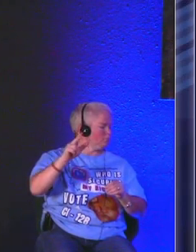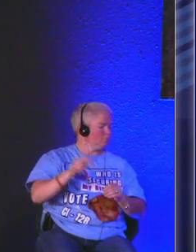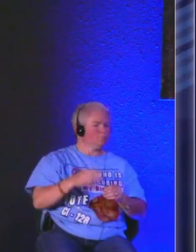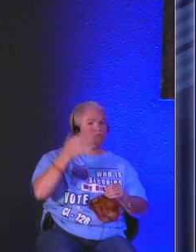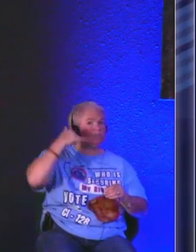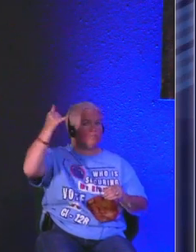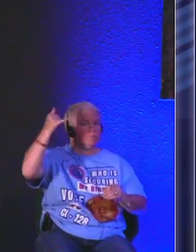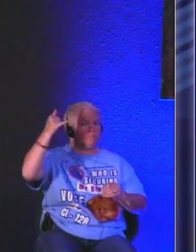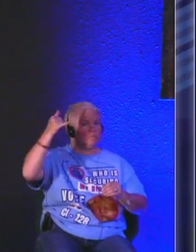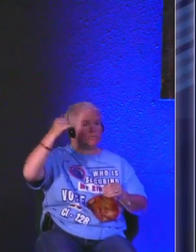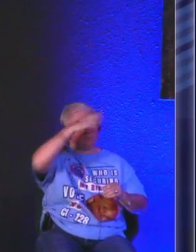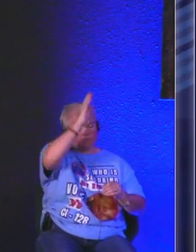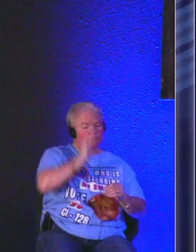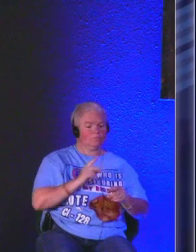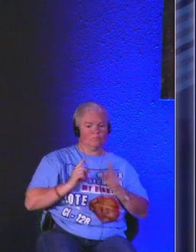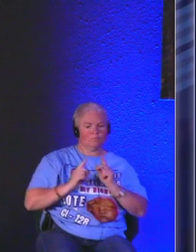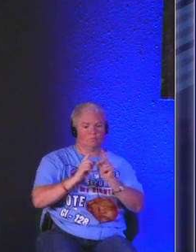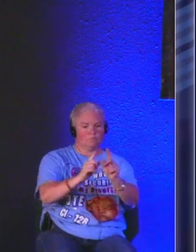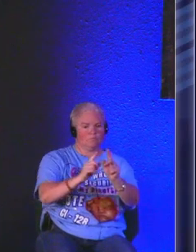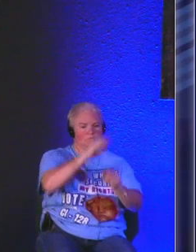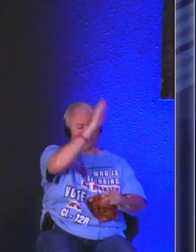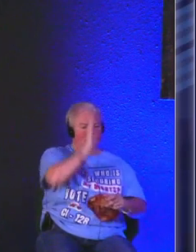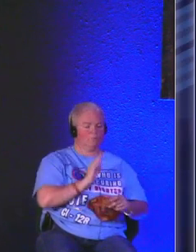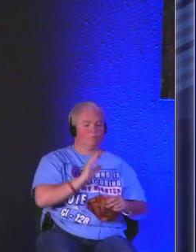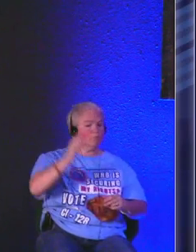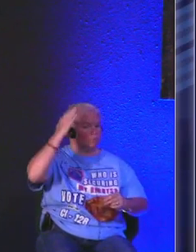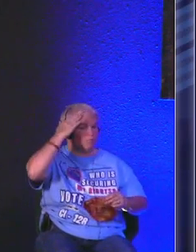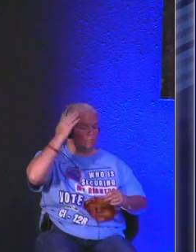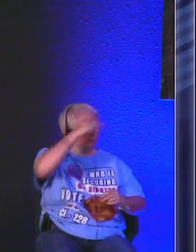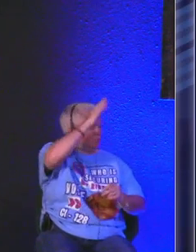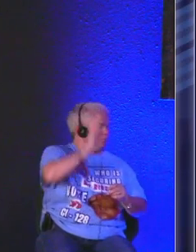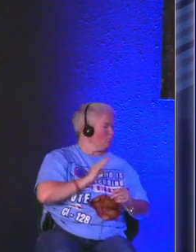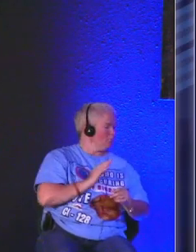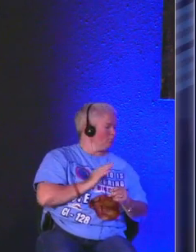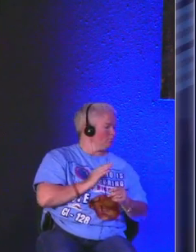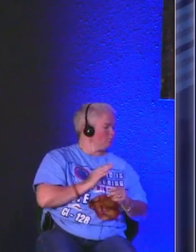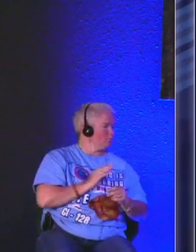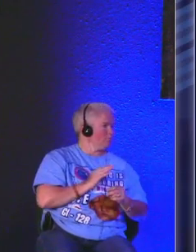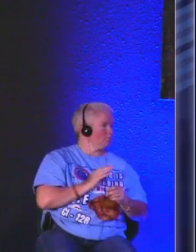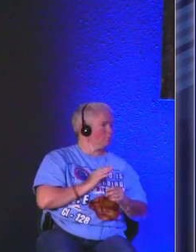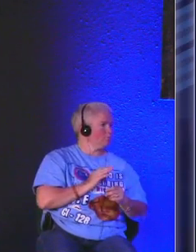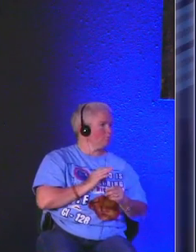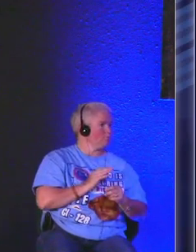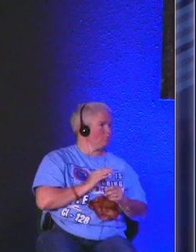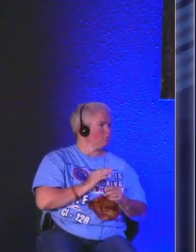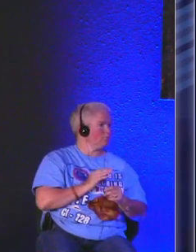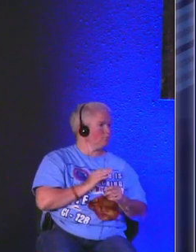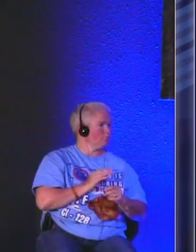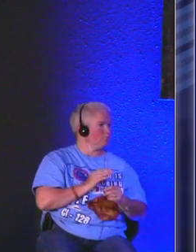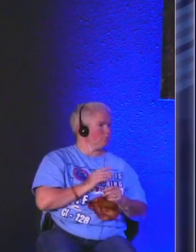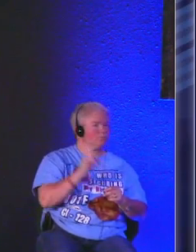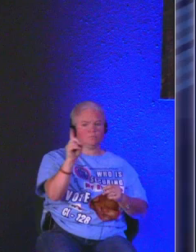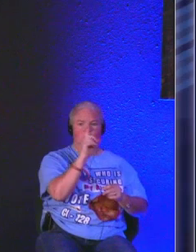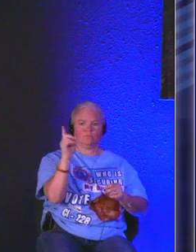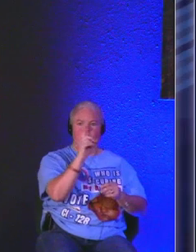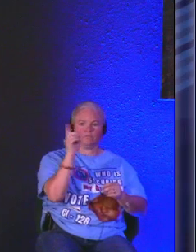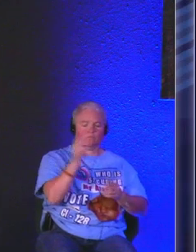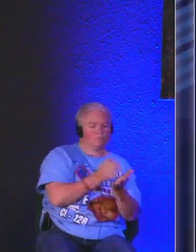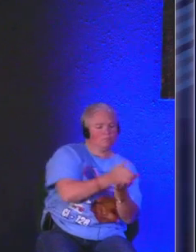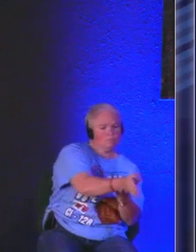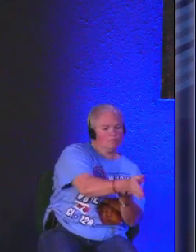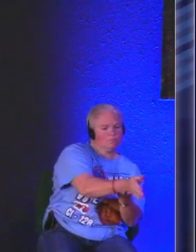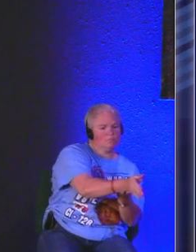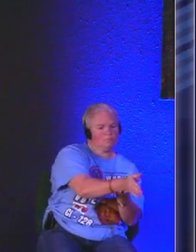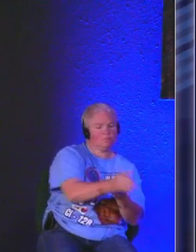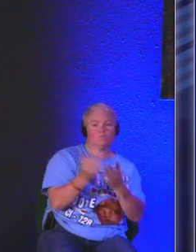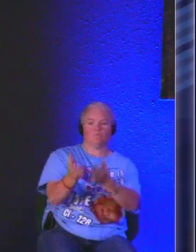to call upon him to follow him and to know him so Psalms 23 isn't a universal truth